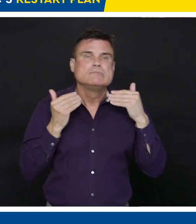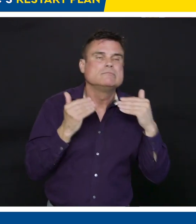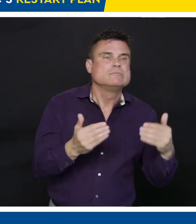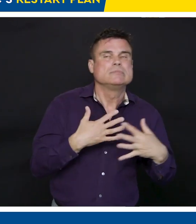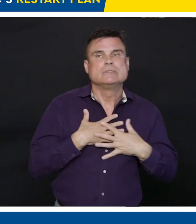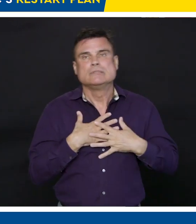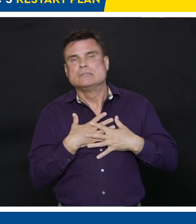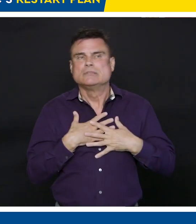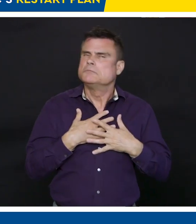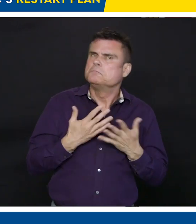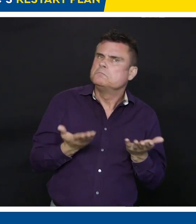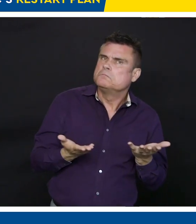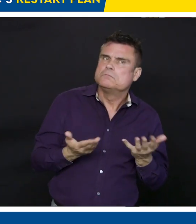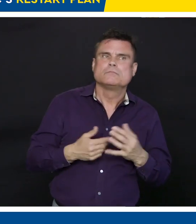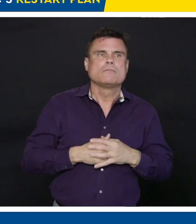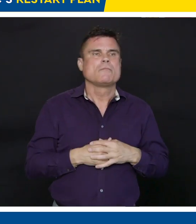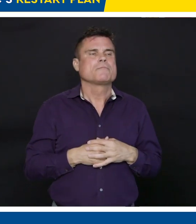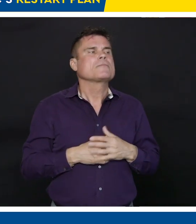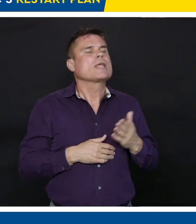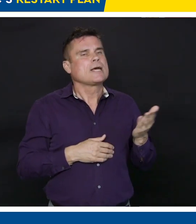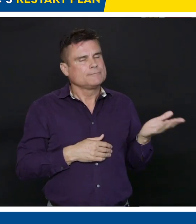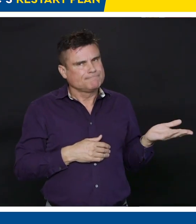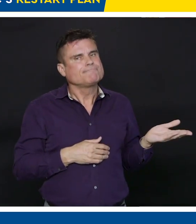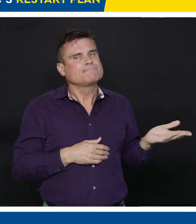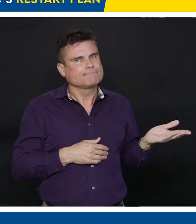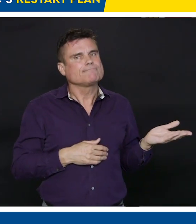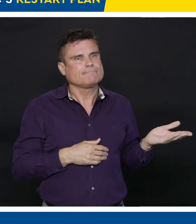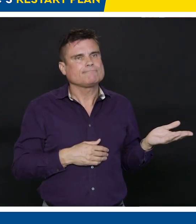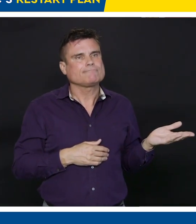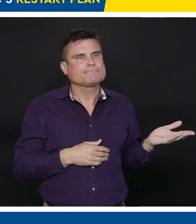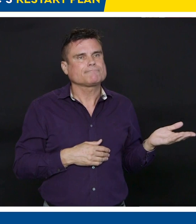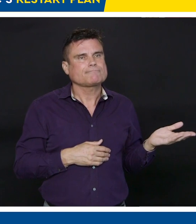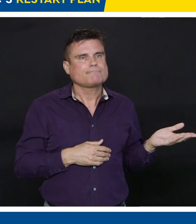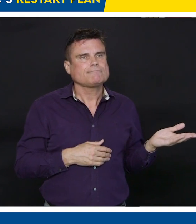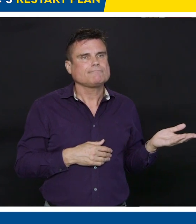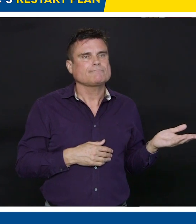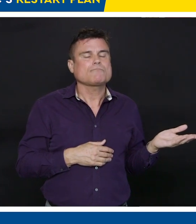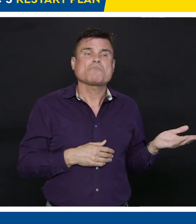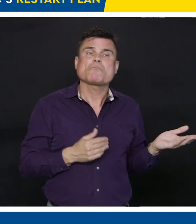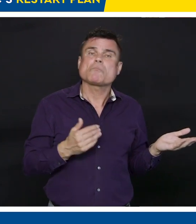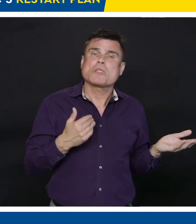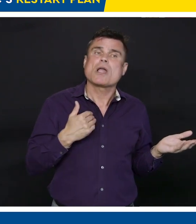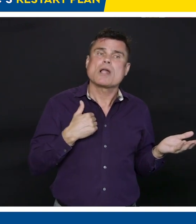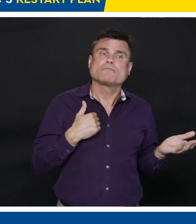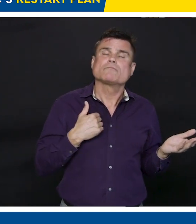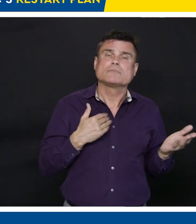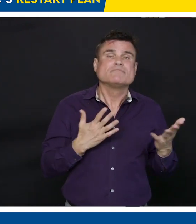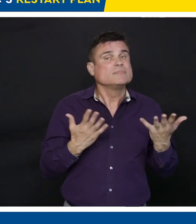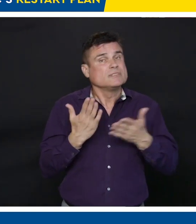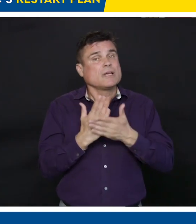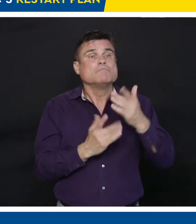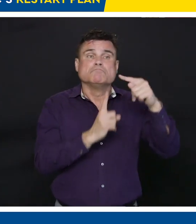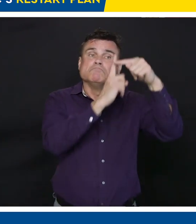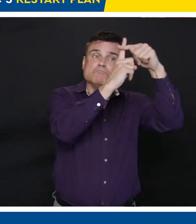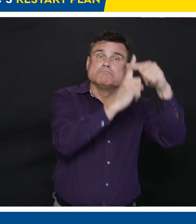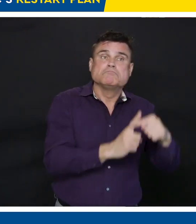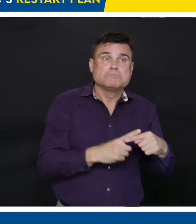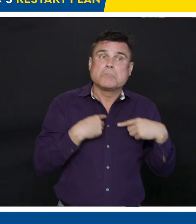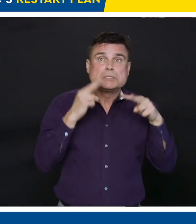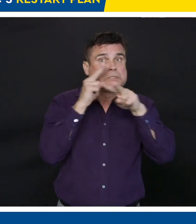lining, and there are numerous silver linings, as I said, people, the resilience of British Columbians, every day I marvel.